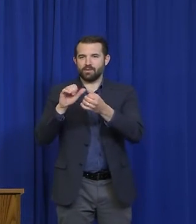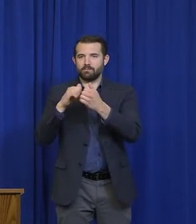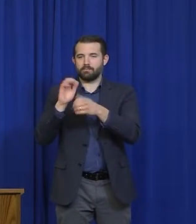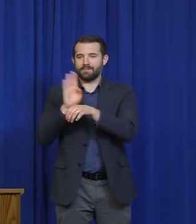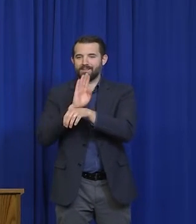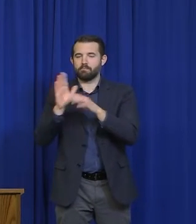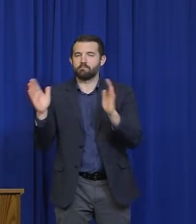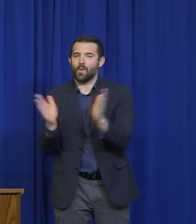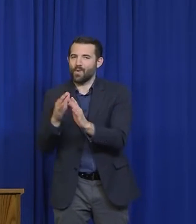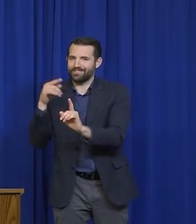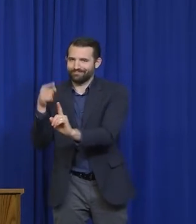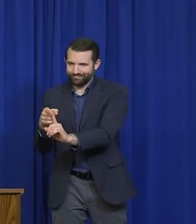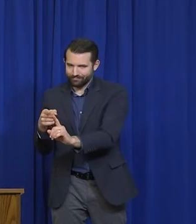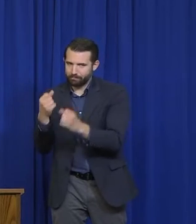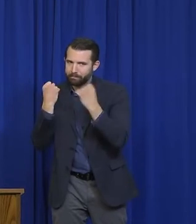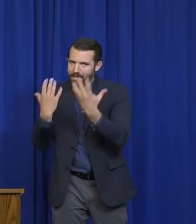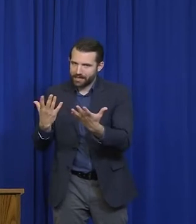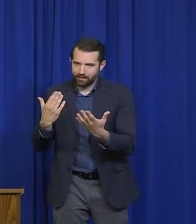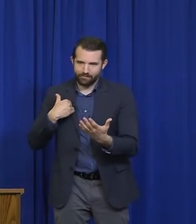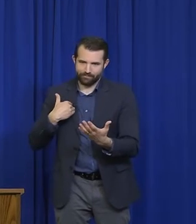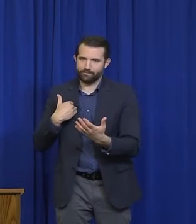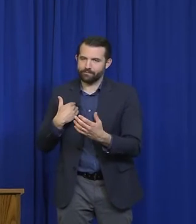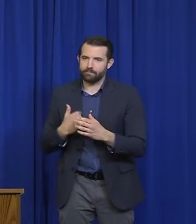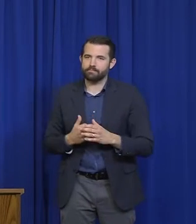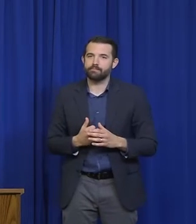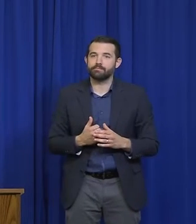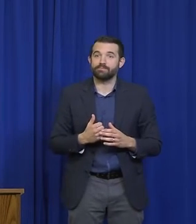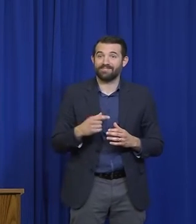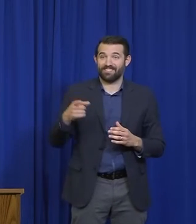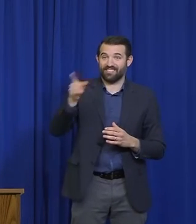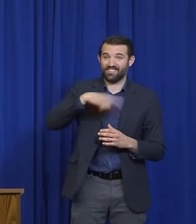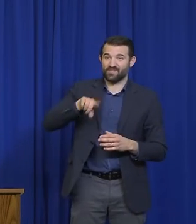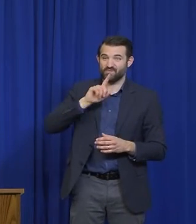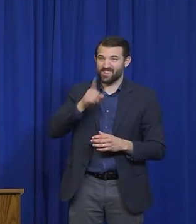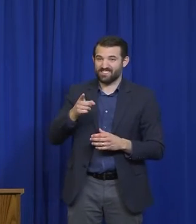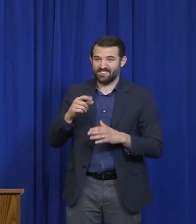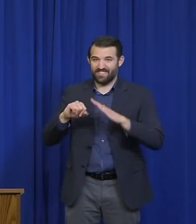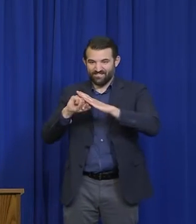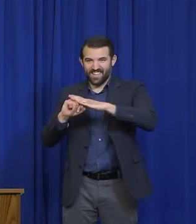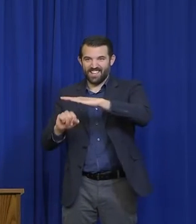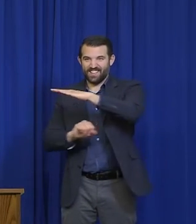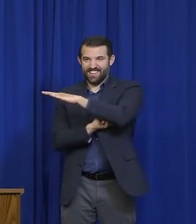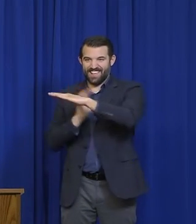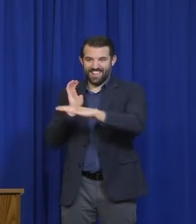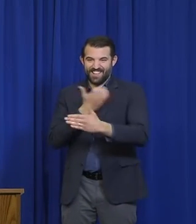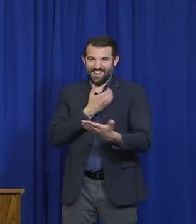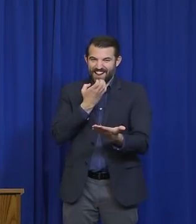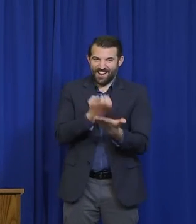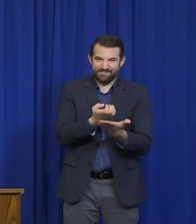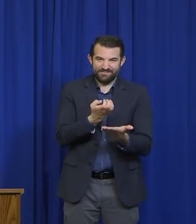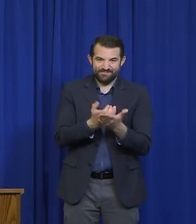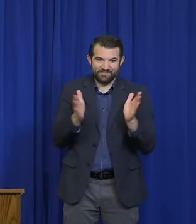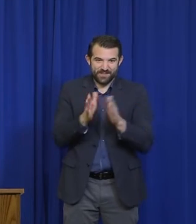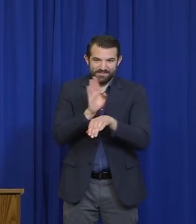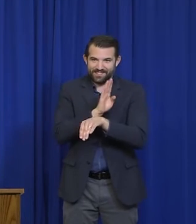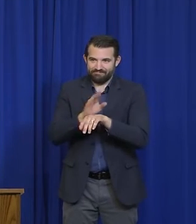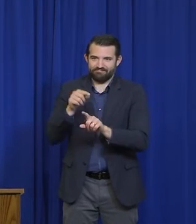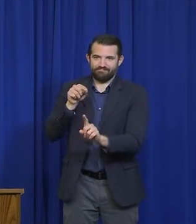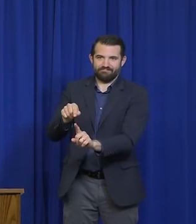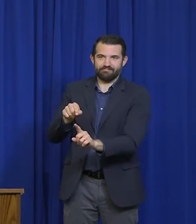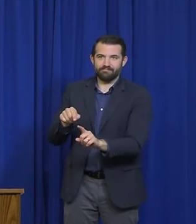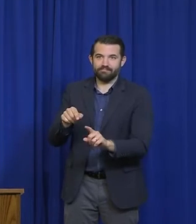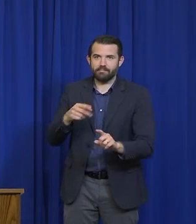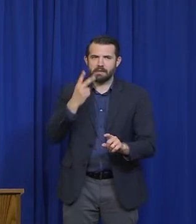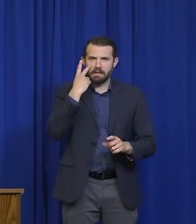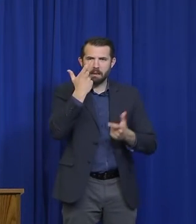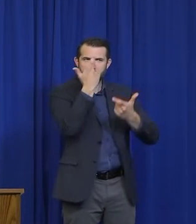they are, in my view, the backbone of our economy. It bothers me to see large entities and large stores being open,